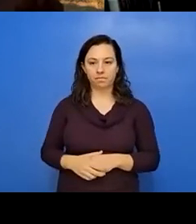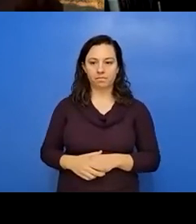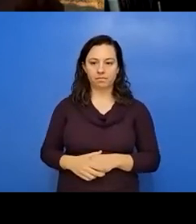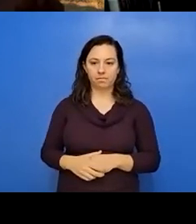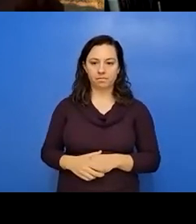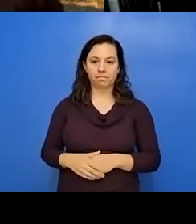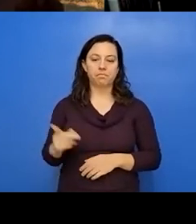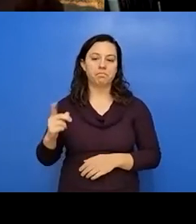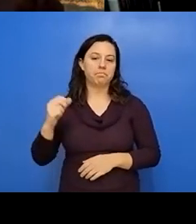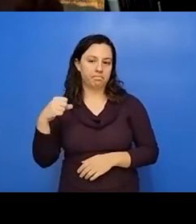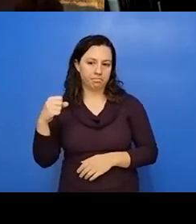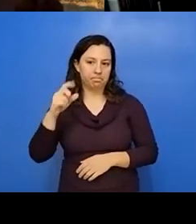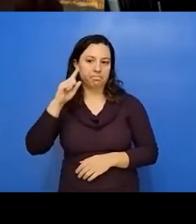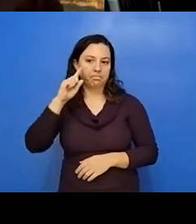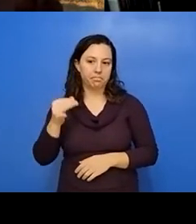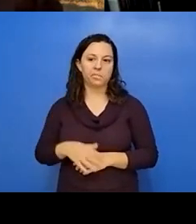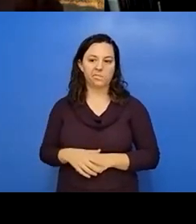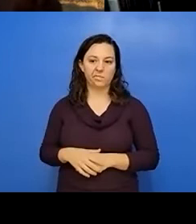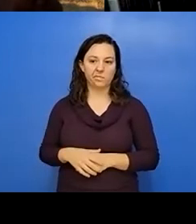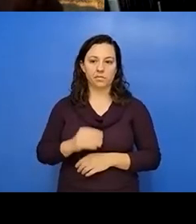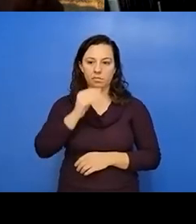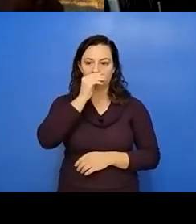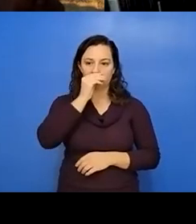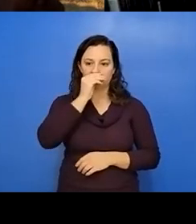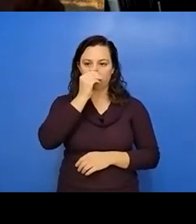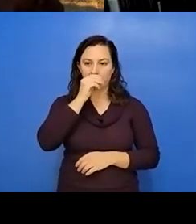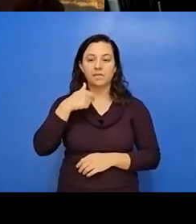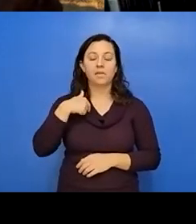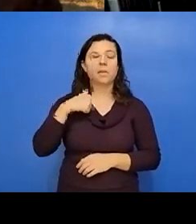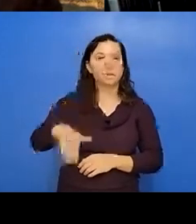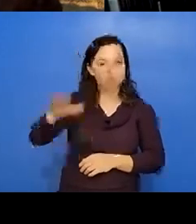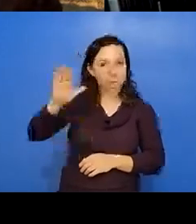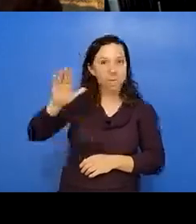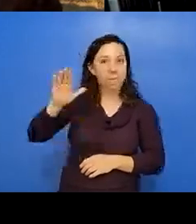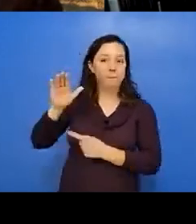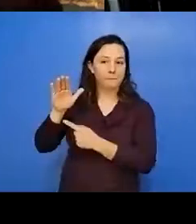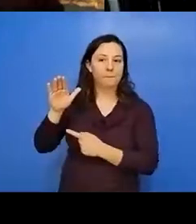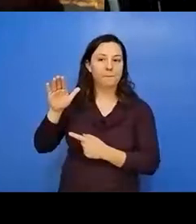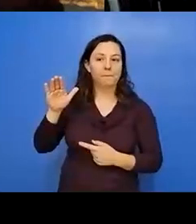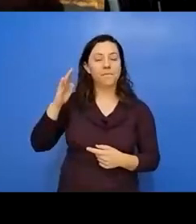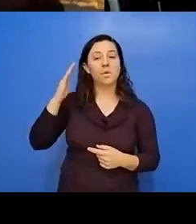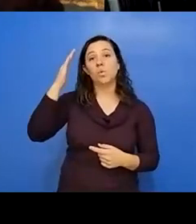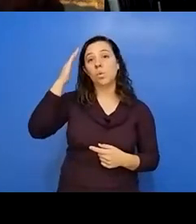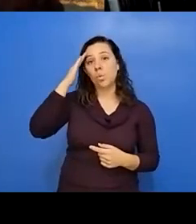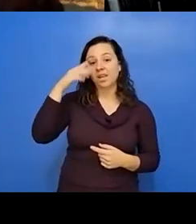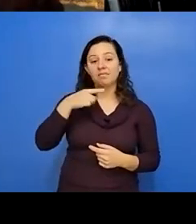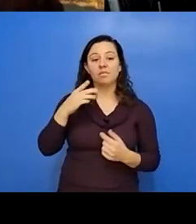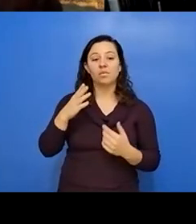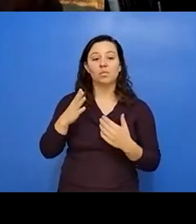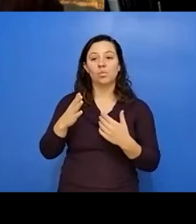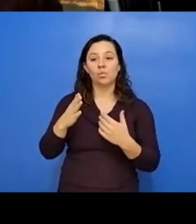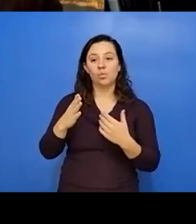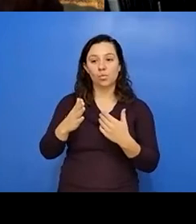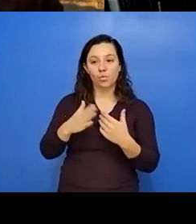Yeah, absolutely. Uh, I w I grew up knowing about whatever I, whatever land, uh, whatever